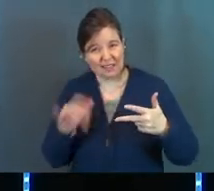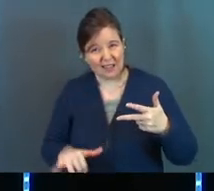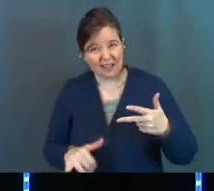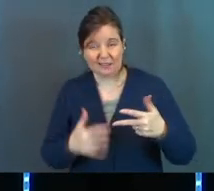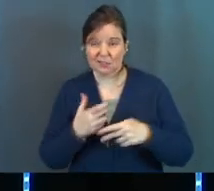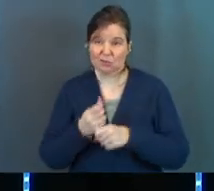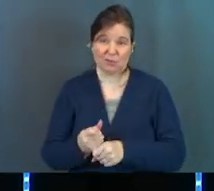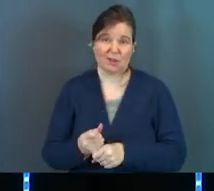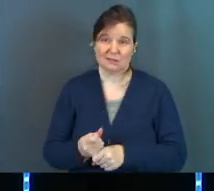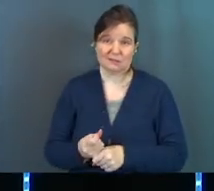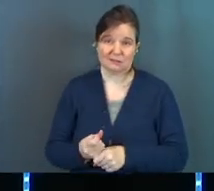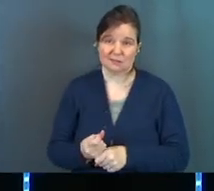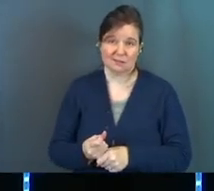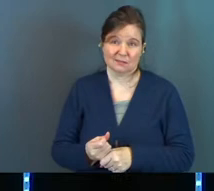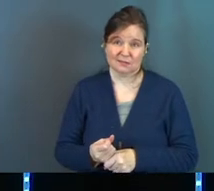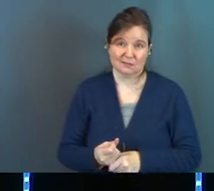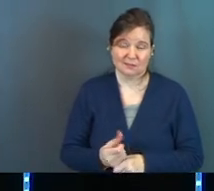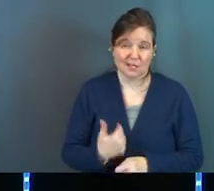It's trust.